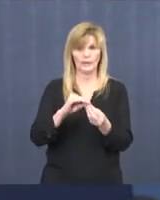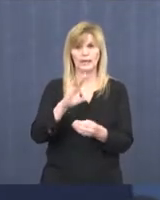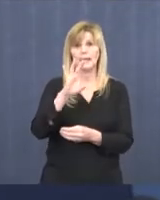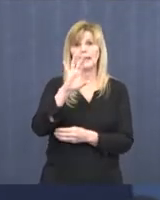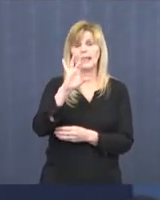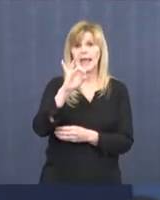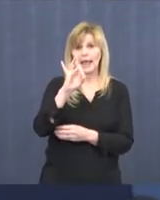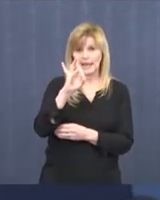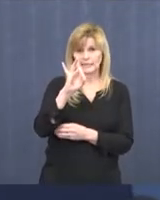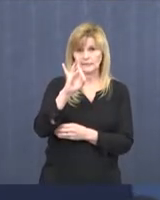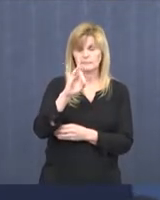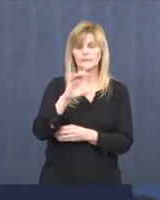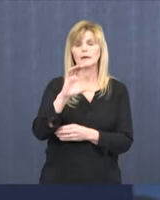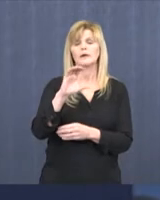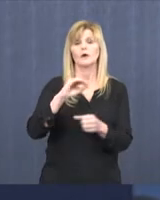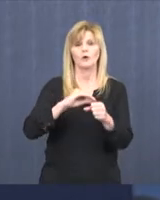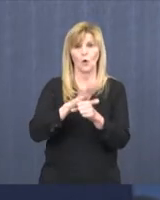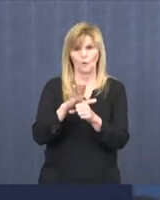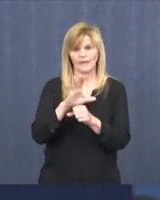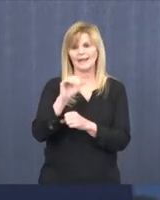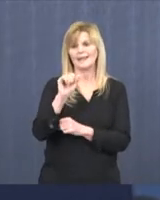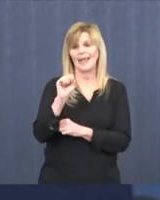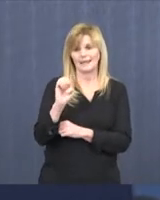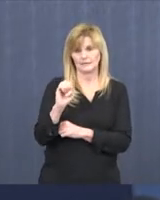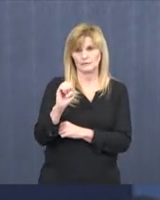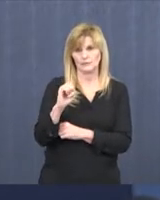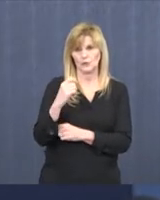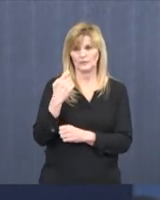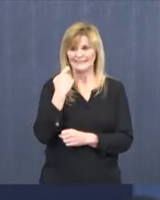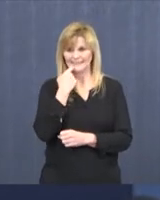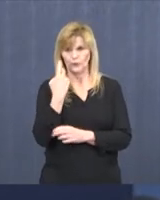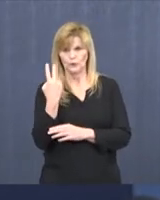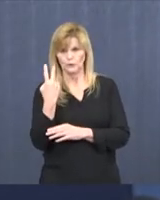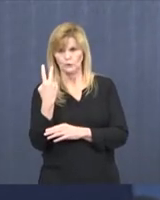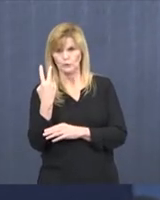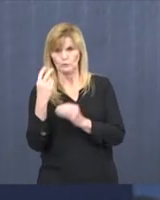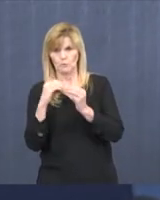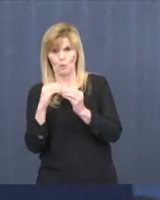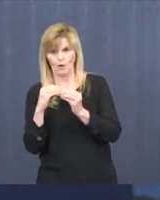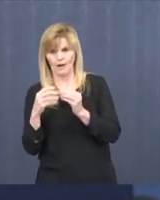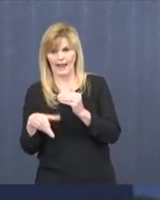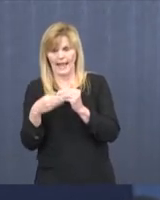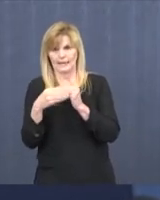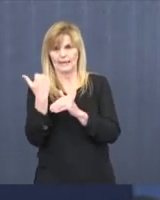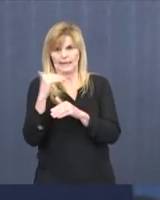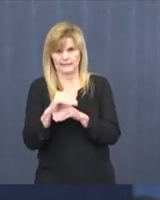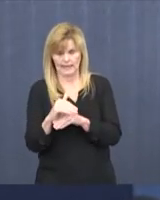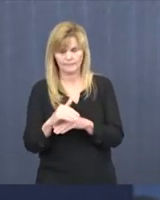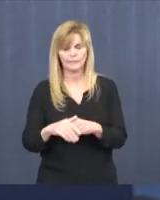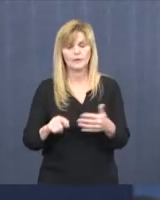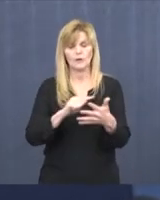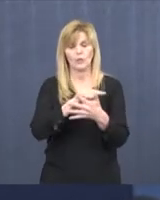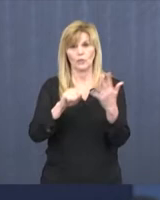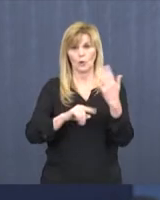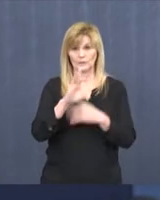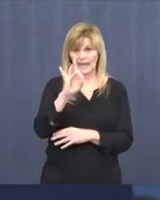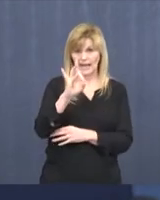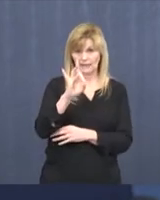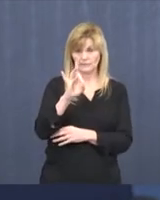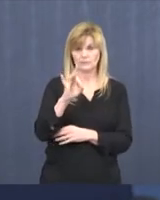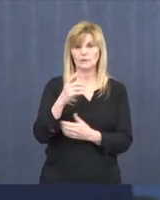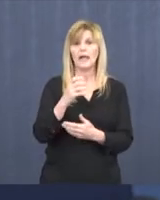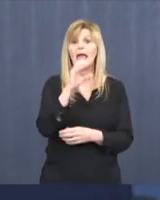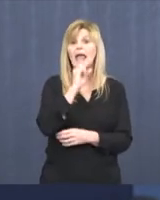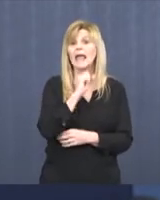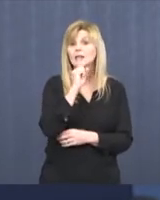confirmed COVID cases. So we had an additional two that we were notified about last night. These individuals are in the age